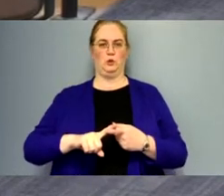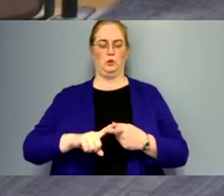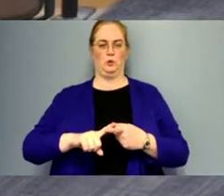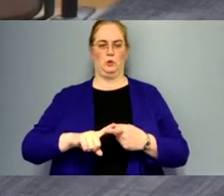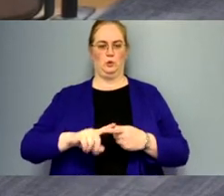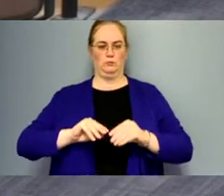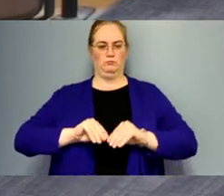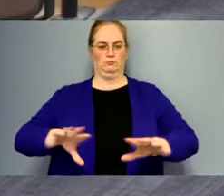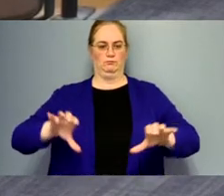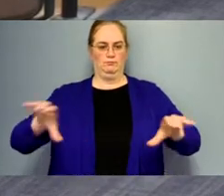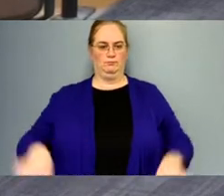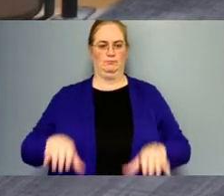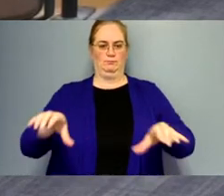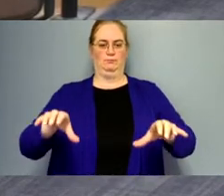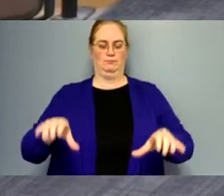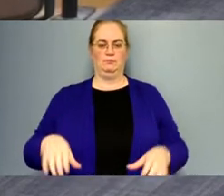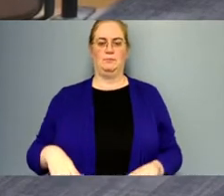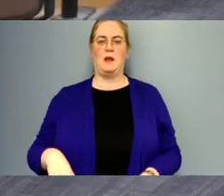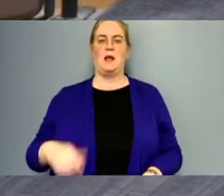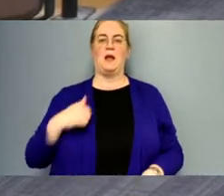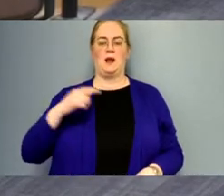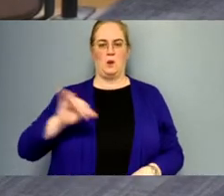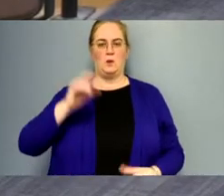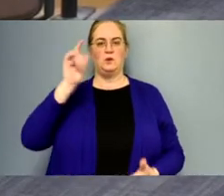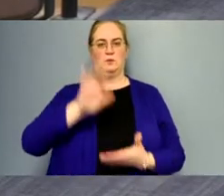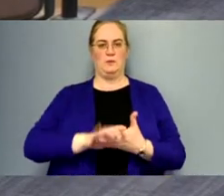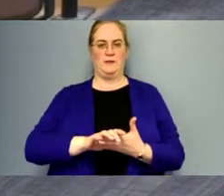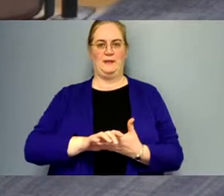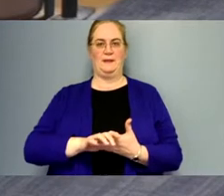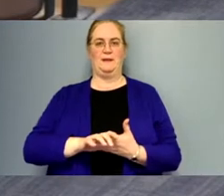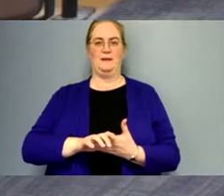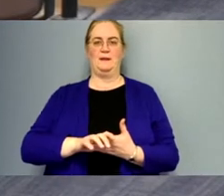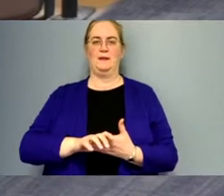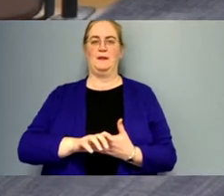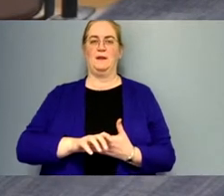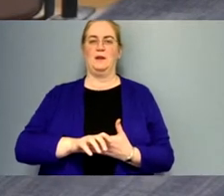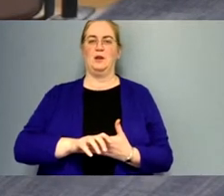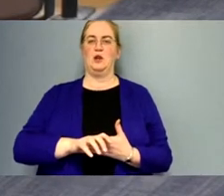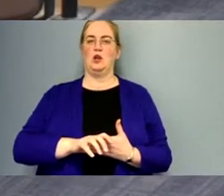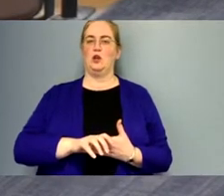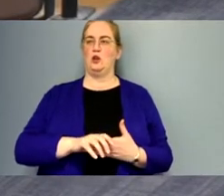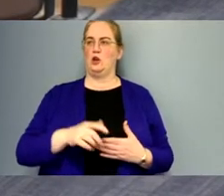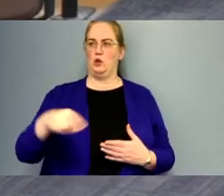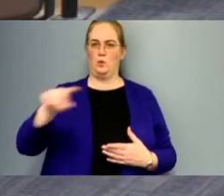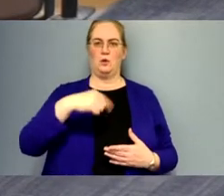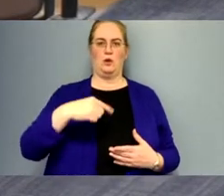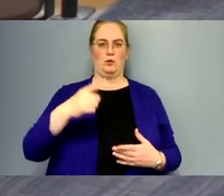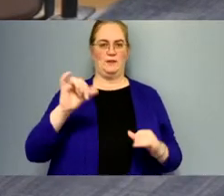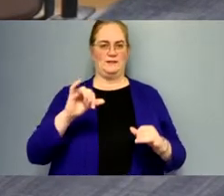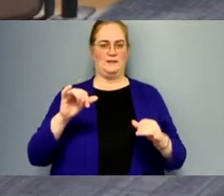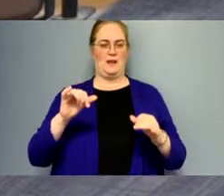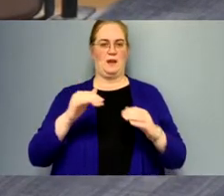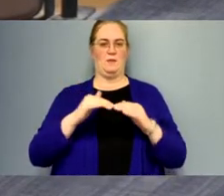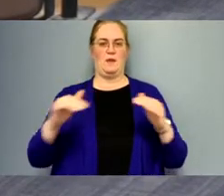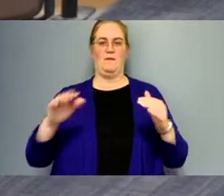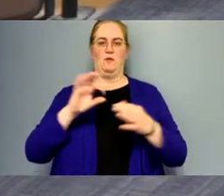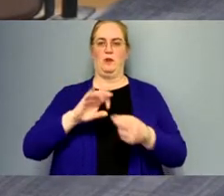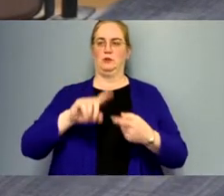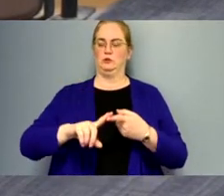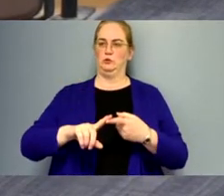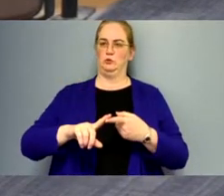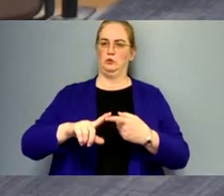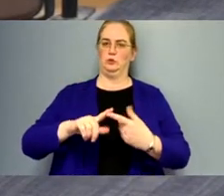i also believe that you and i are on the same level regarding drugs in this country